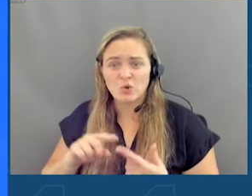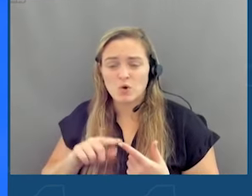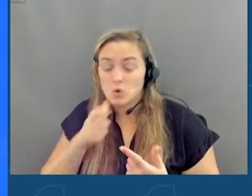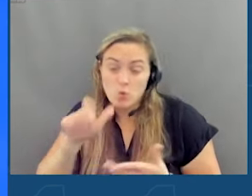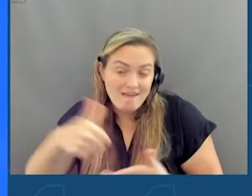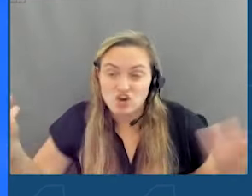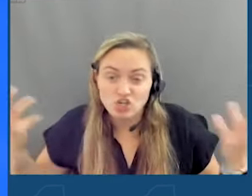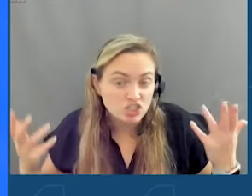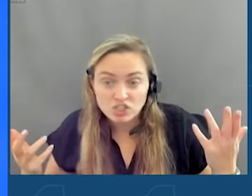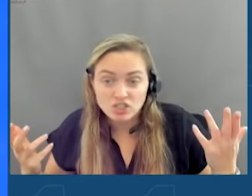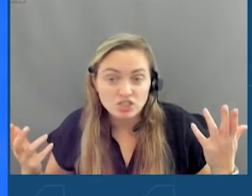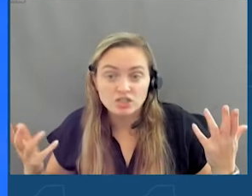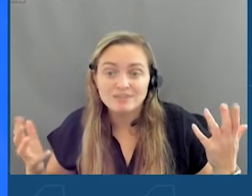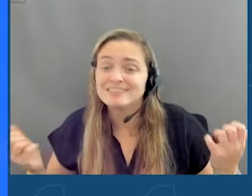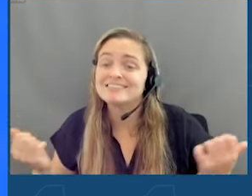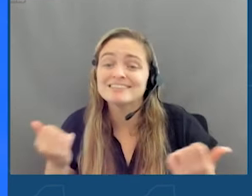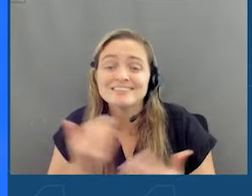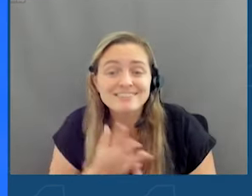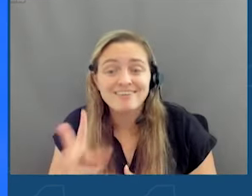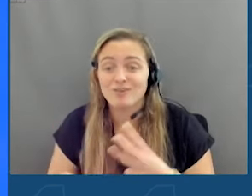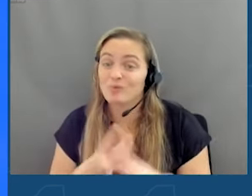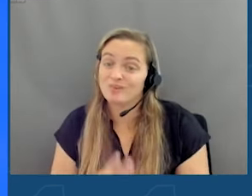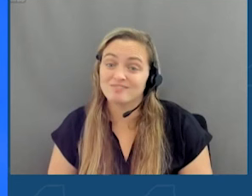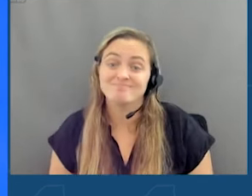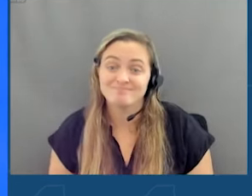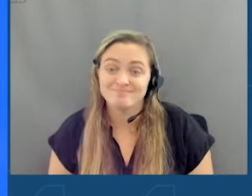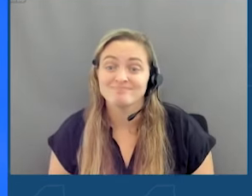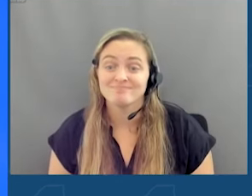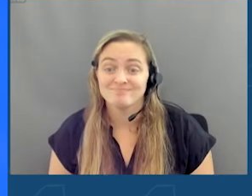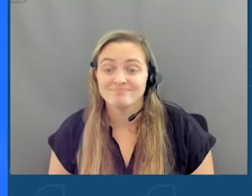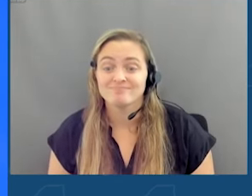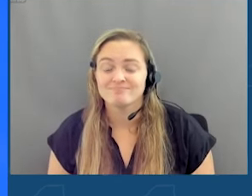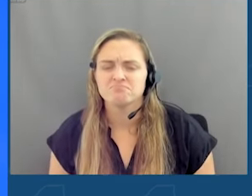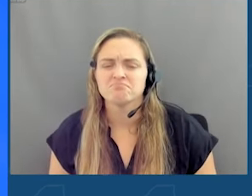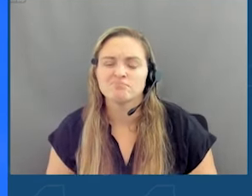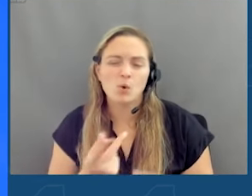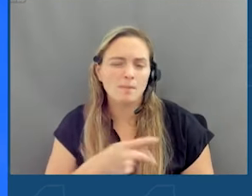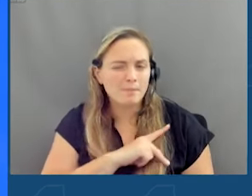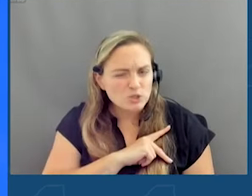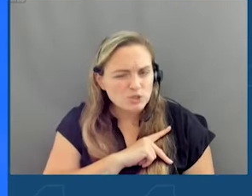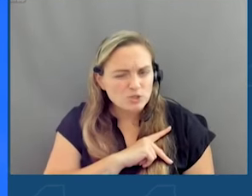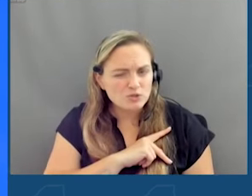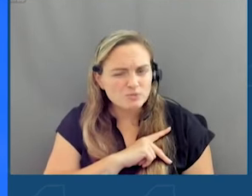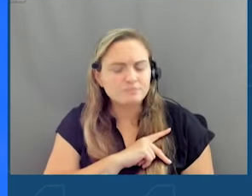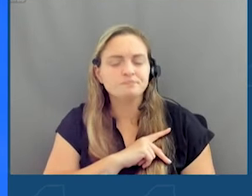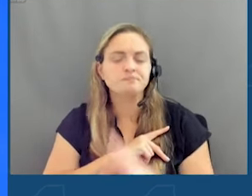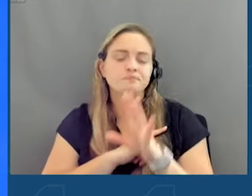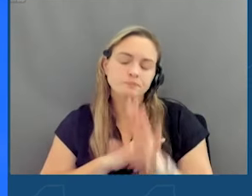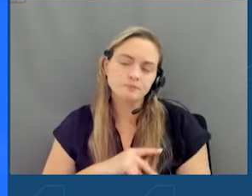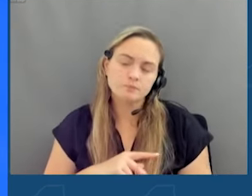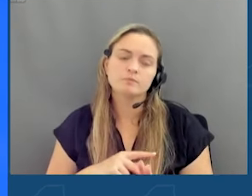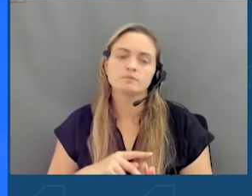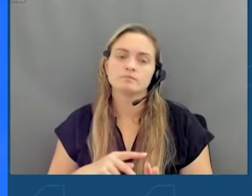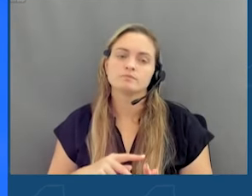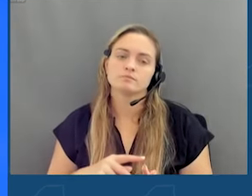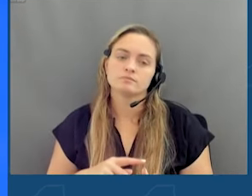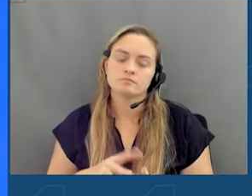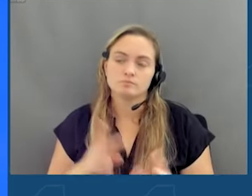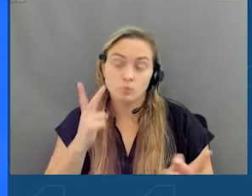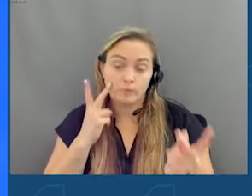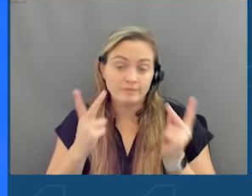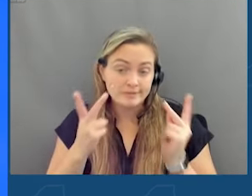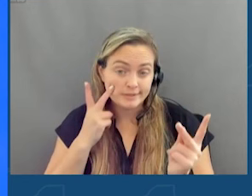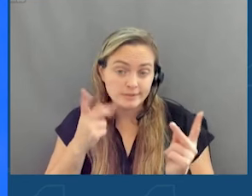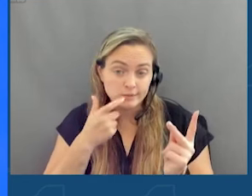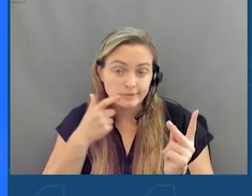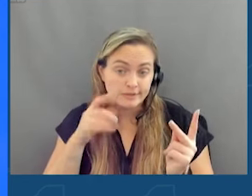That is a scary world out there. And then on a more personal note, I want to say, you know, what we've seen on addictive